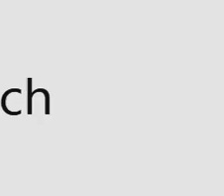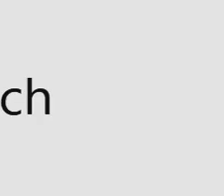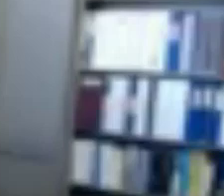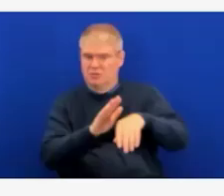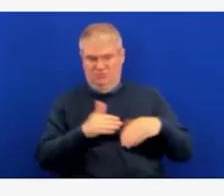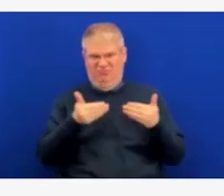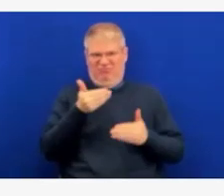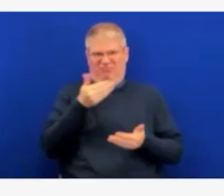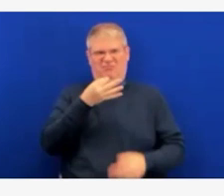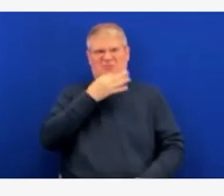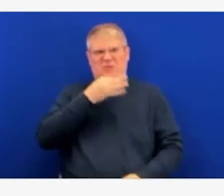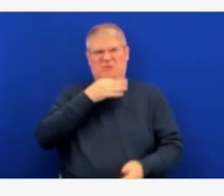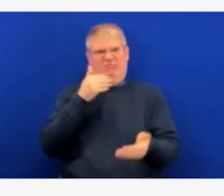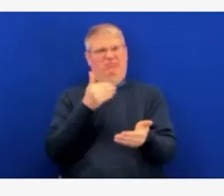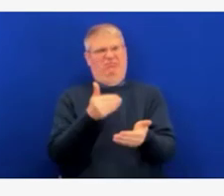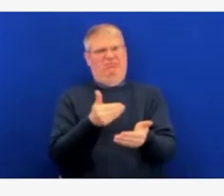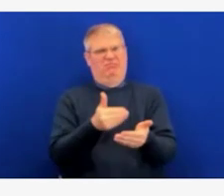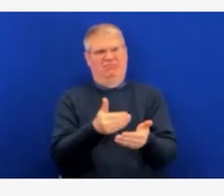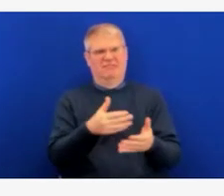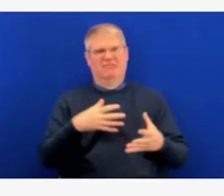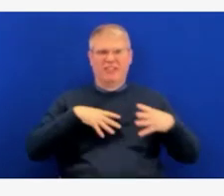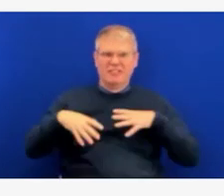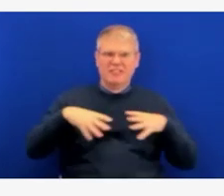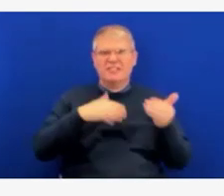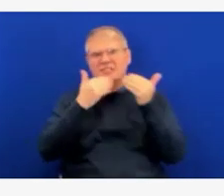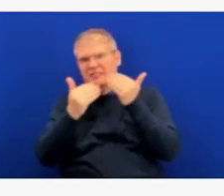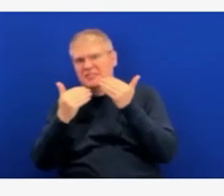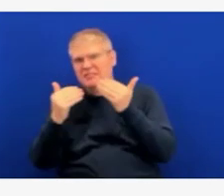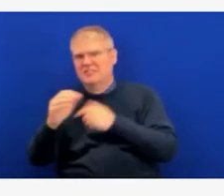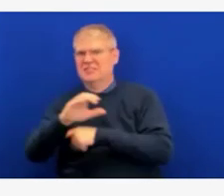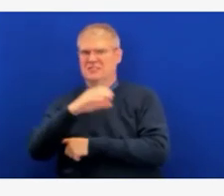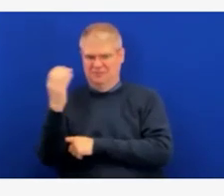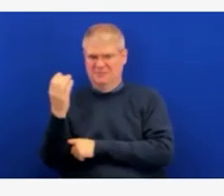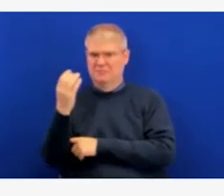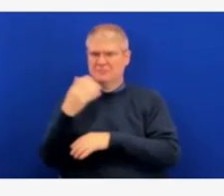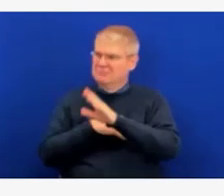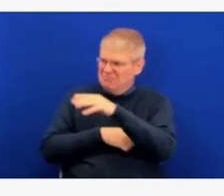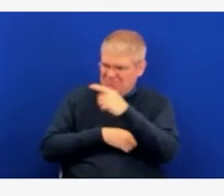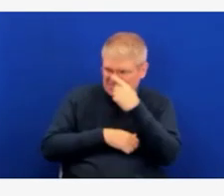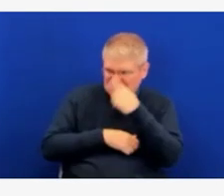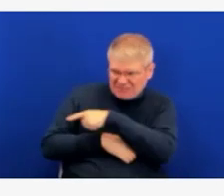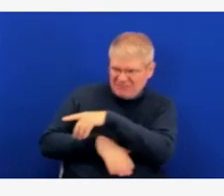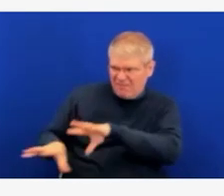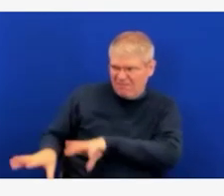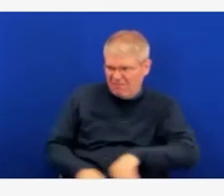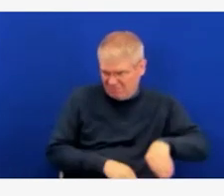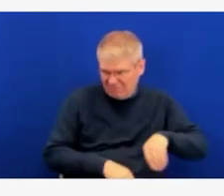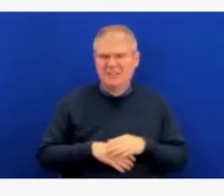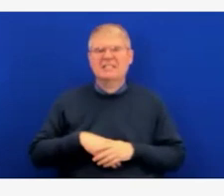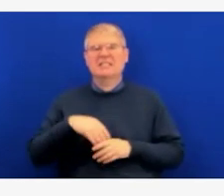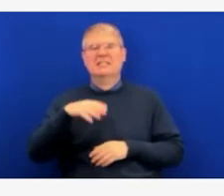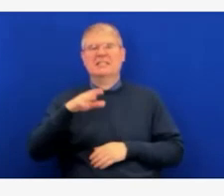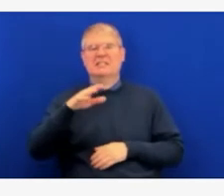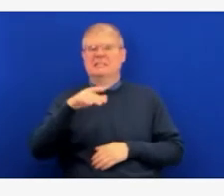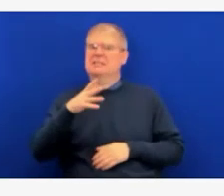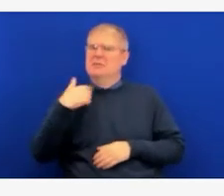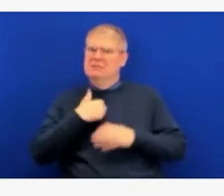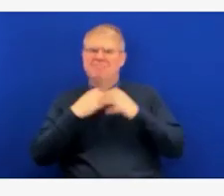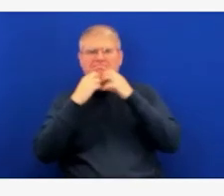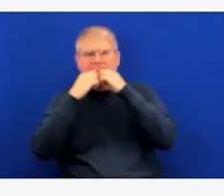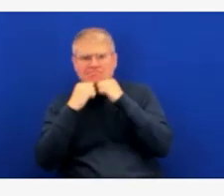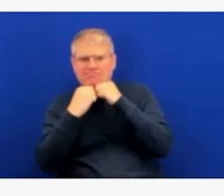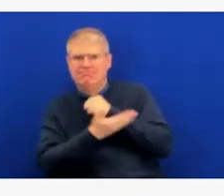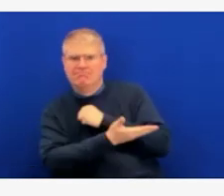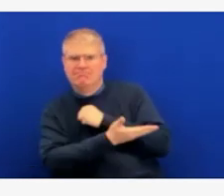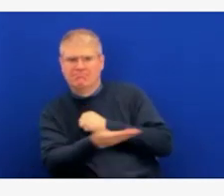sharing that graph. I would like to re-emphasize that we are seeing some good progress with our case rates and hospitalizations,